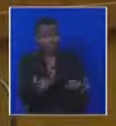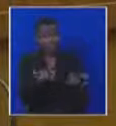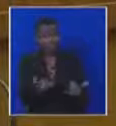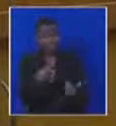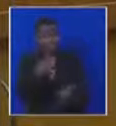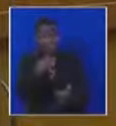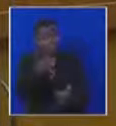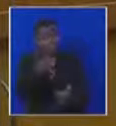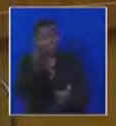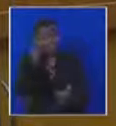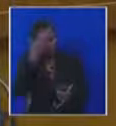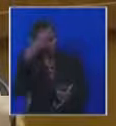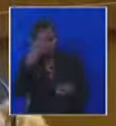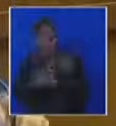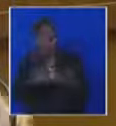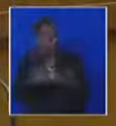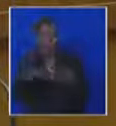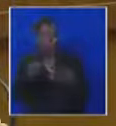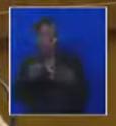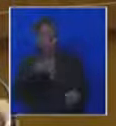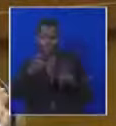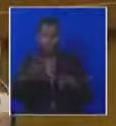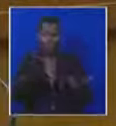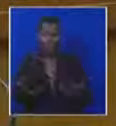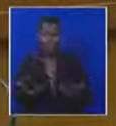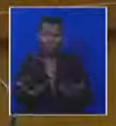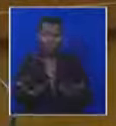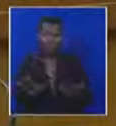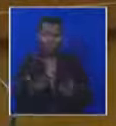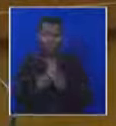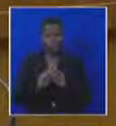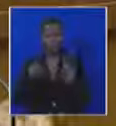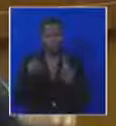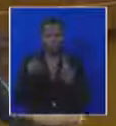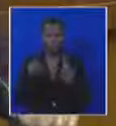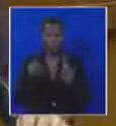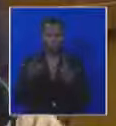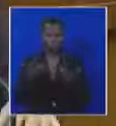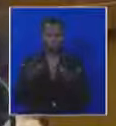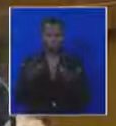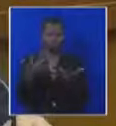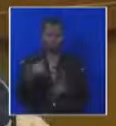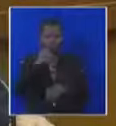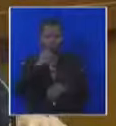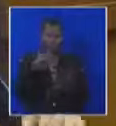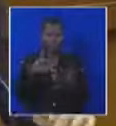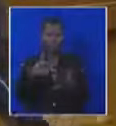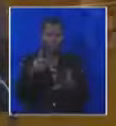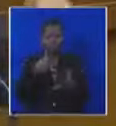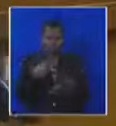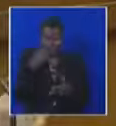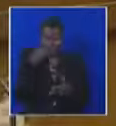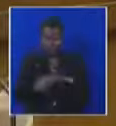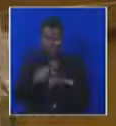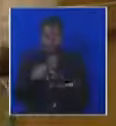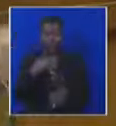iron over the problems and steal all the money. But you don't have to take my word for it.